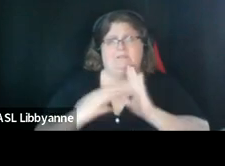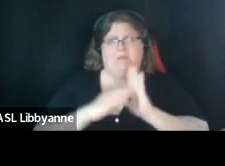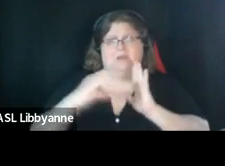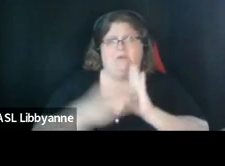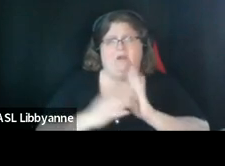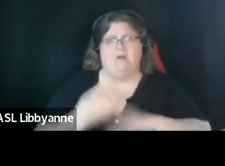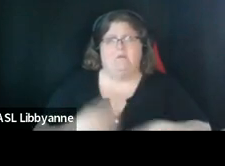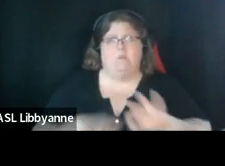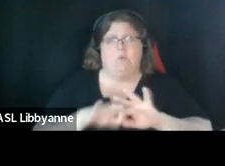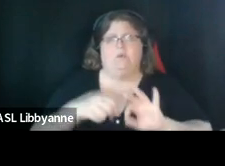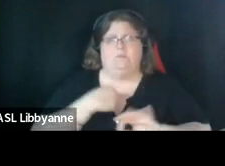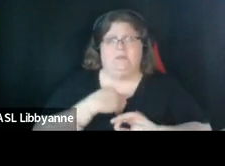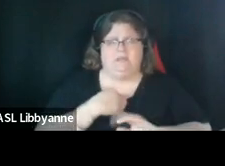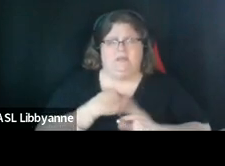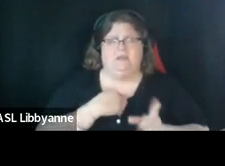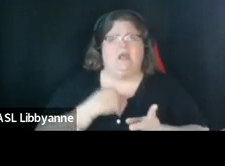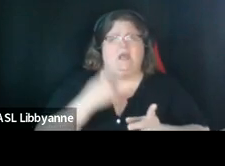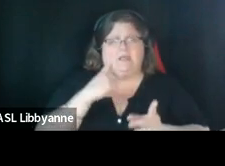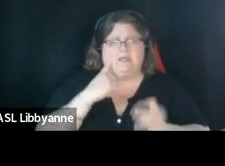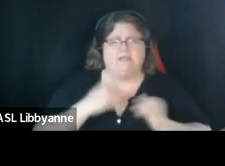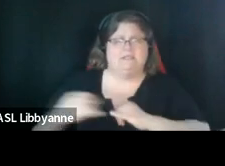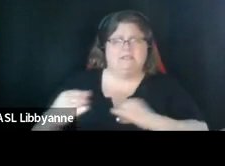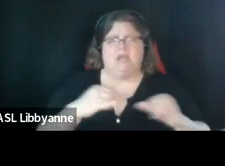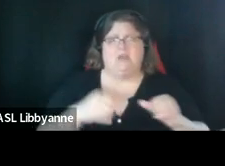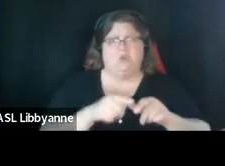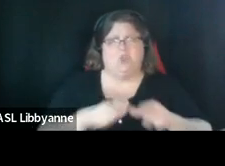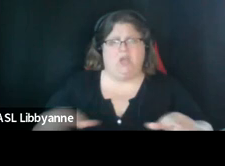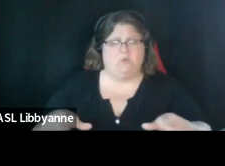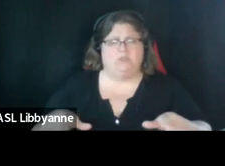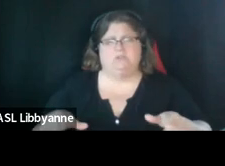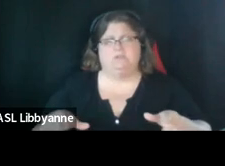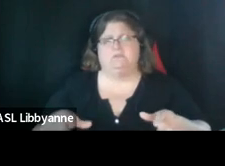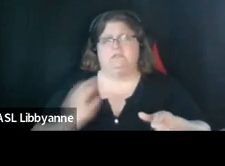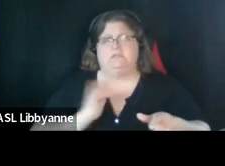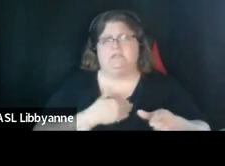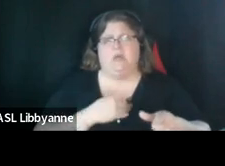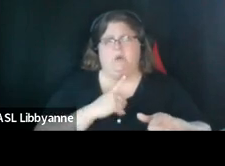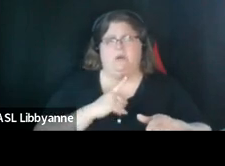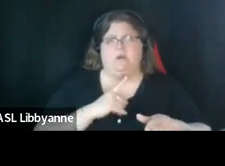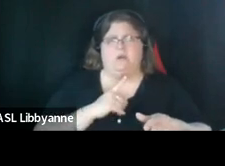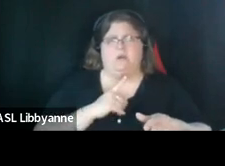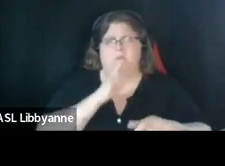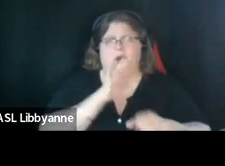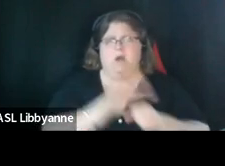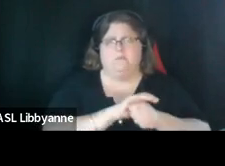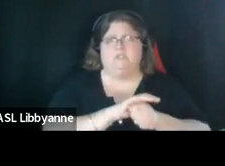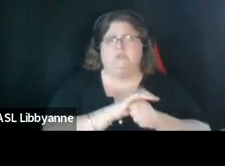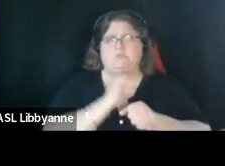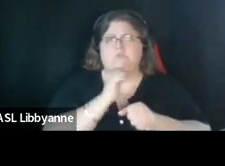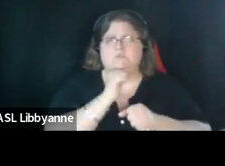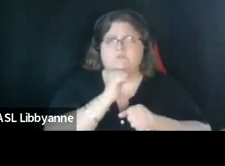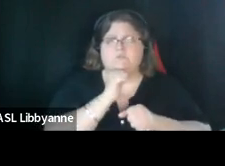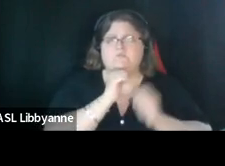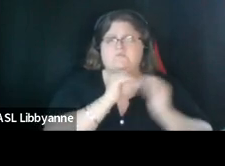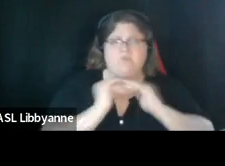me um and i think it may be standard language because it is our it is our commitment um to non-discrimination and fairness